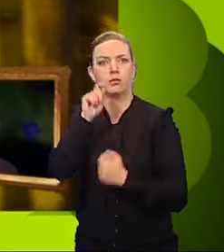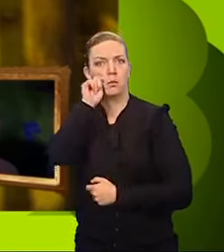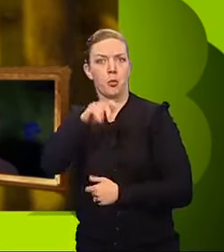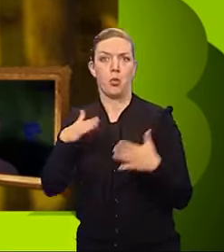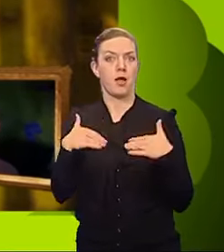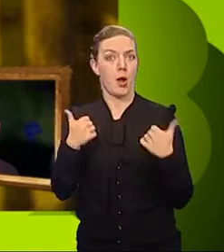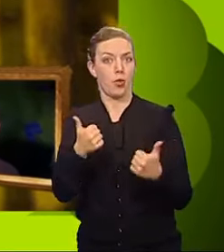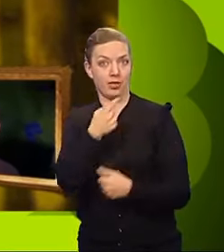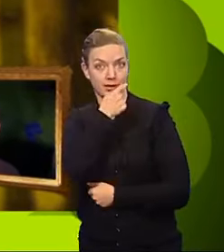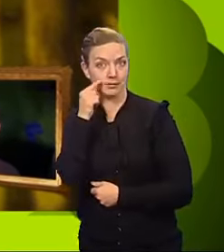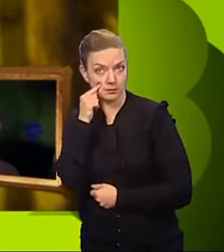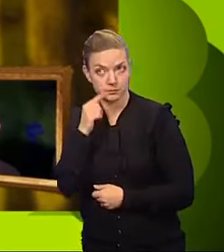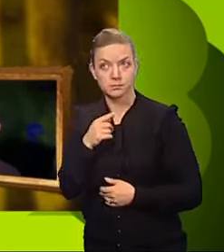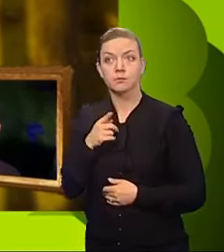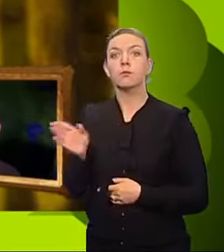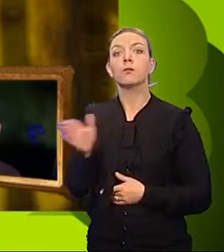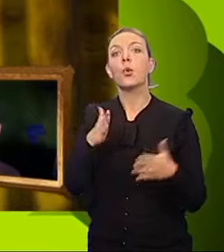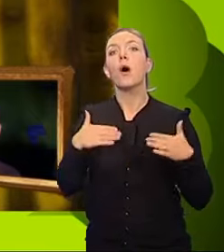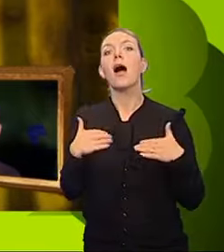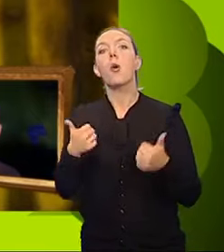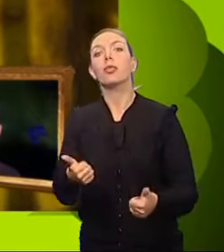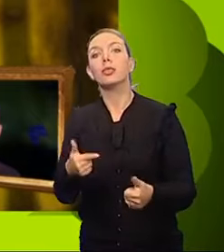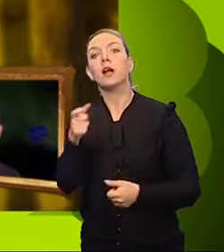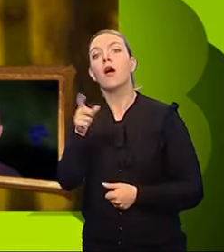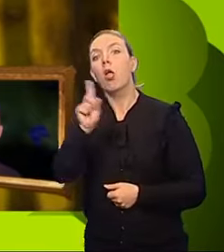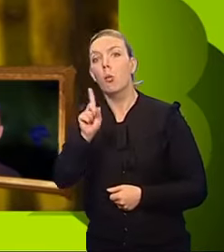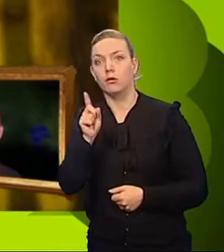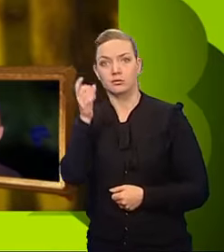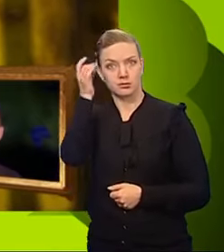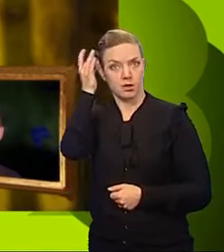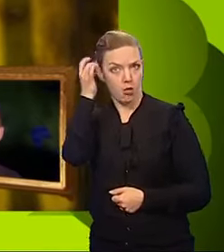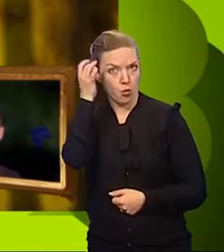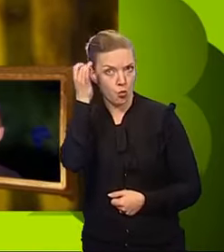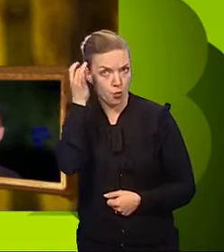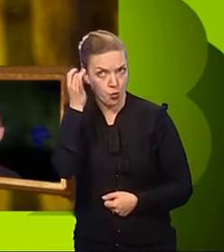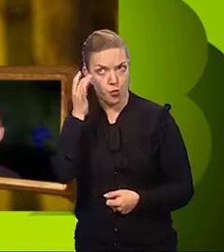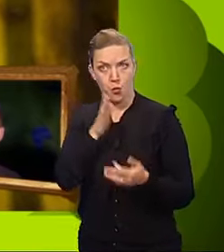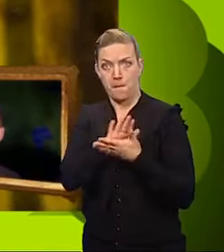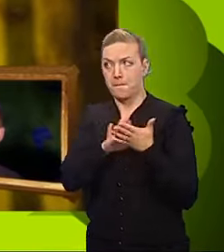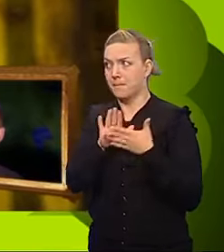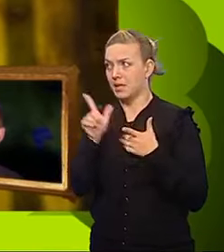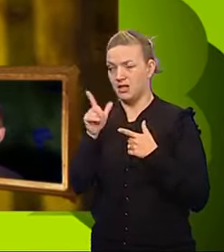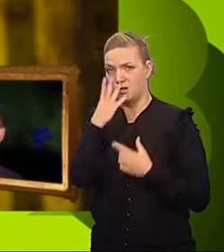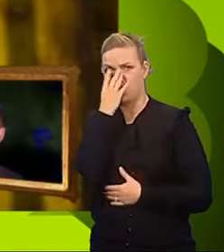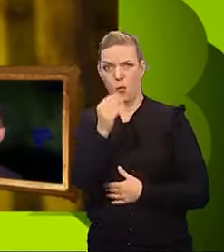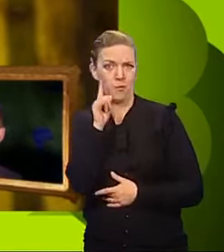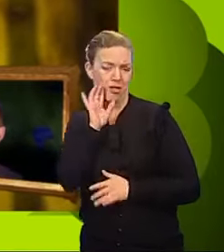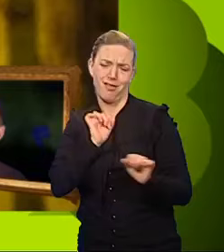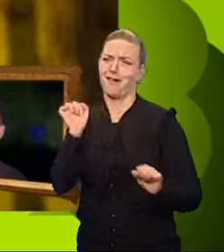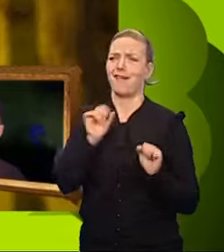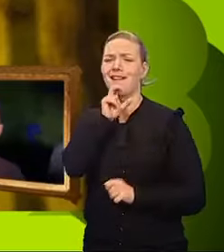teeth. All the healthy teeth are yellow. And will make the monster scream in pain.